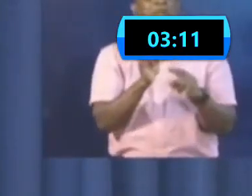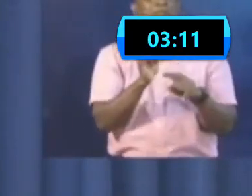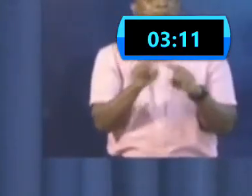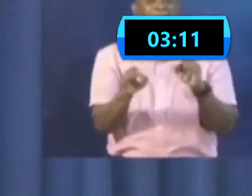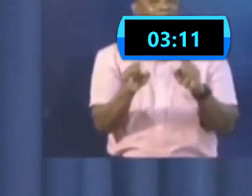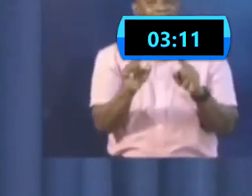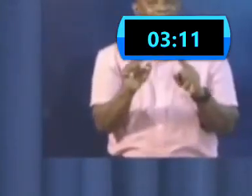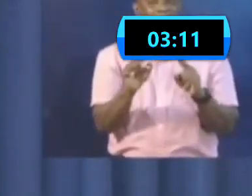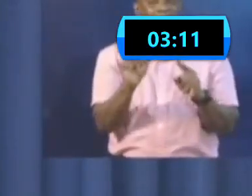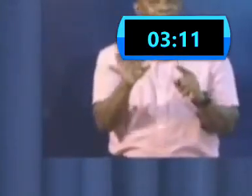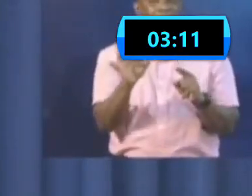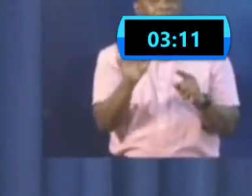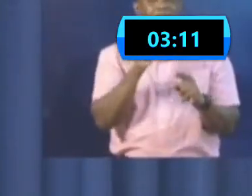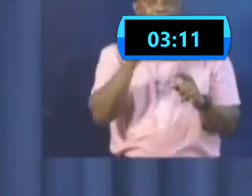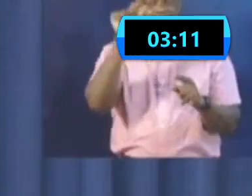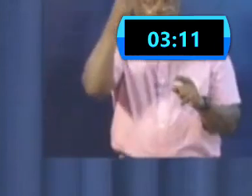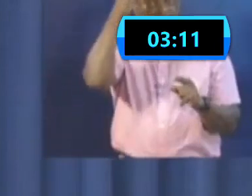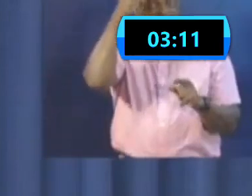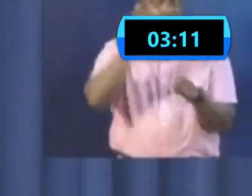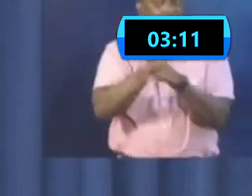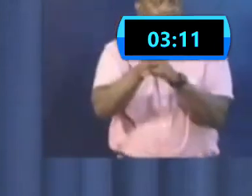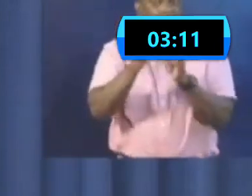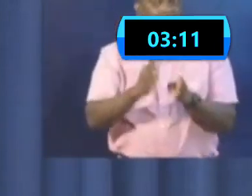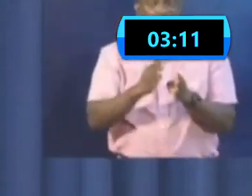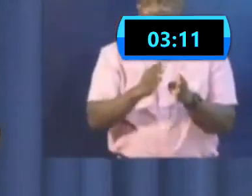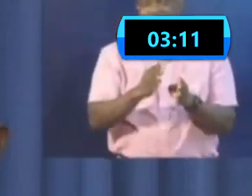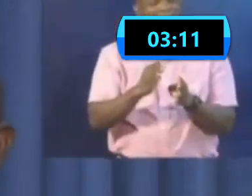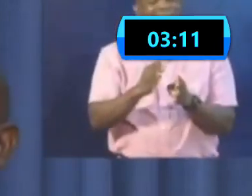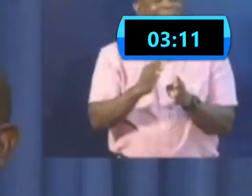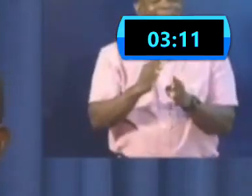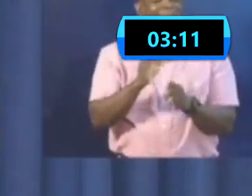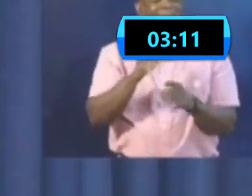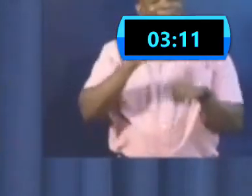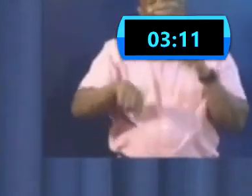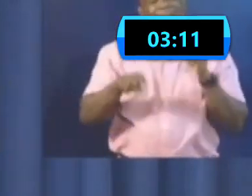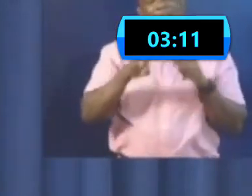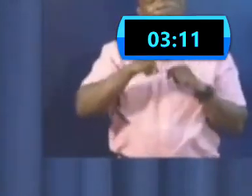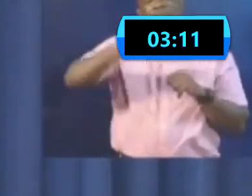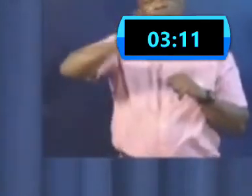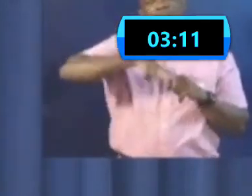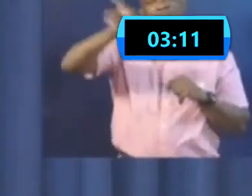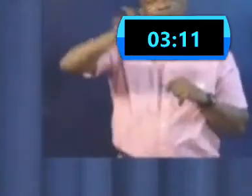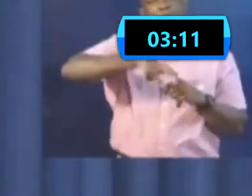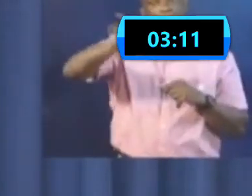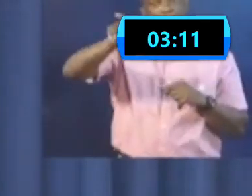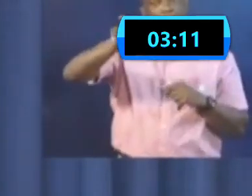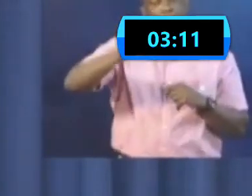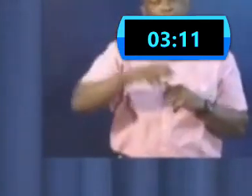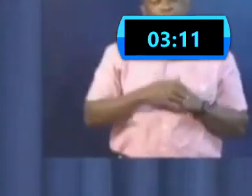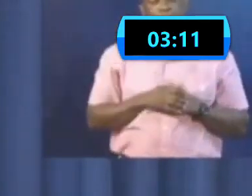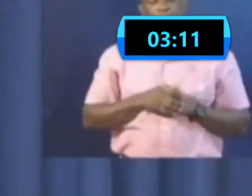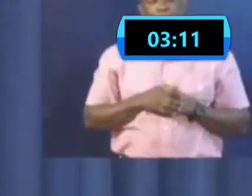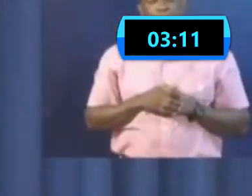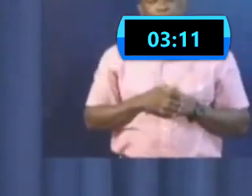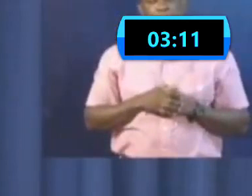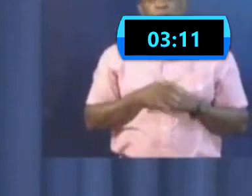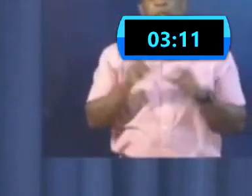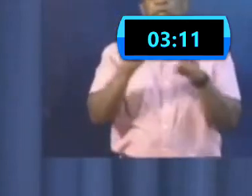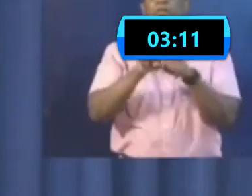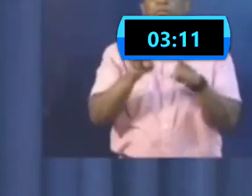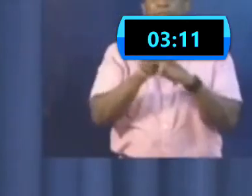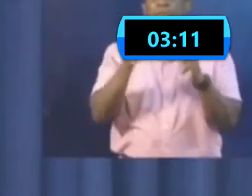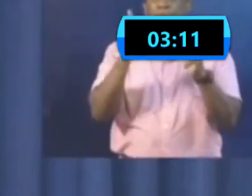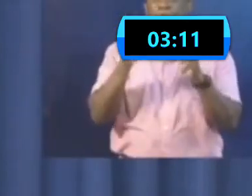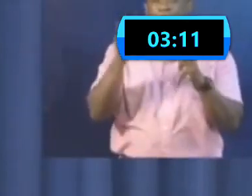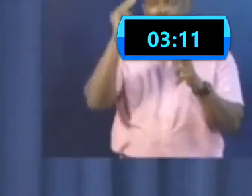days. And, of course, you would have heard a lot from the Ministry of Education about our teaching institutions,